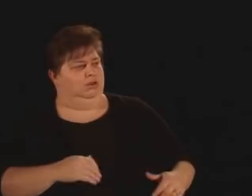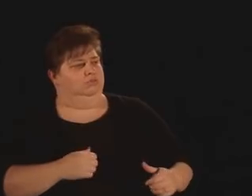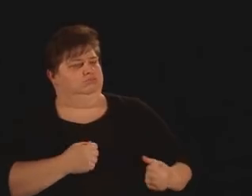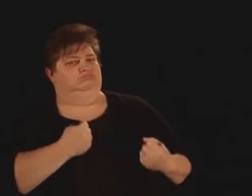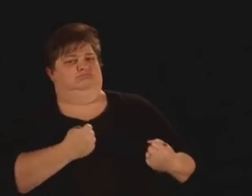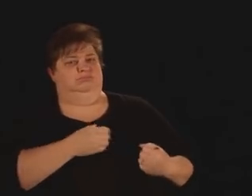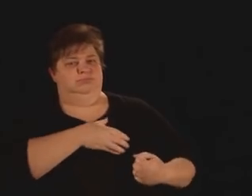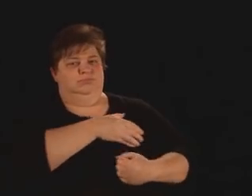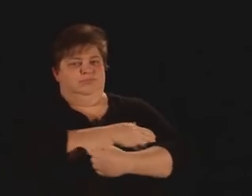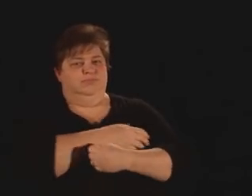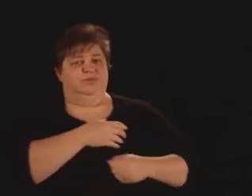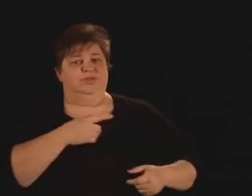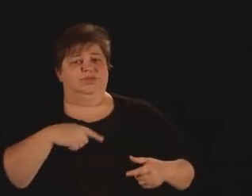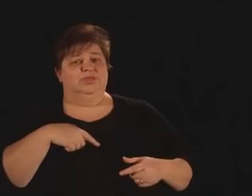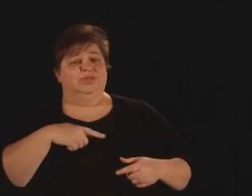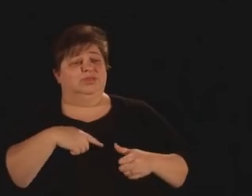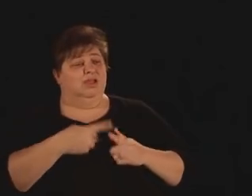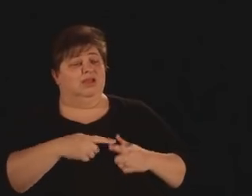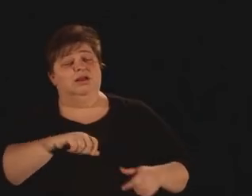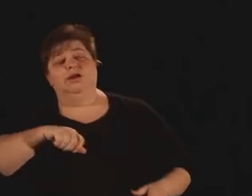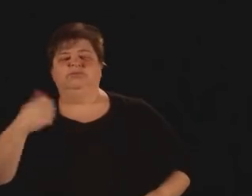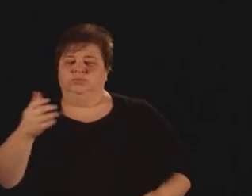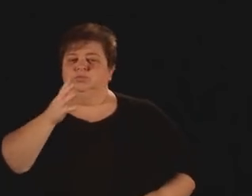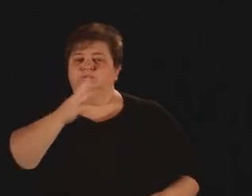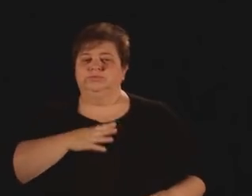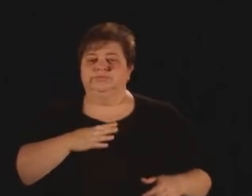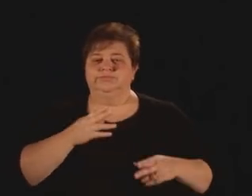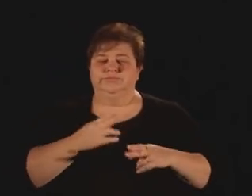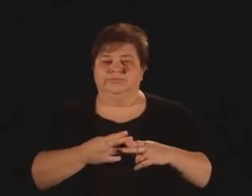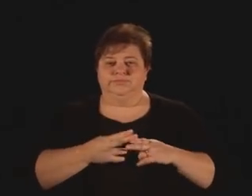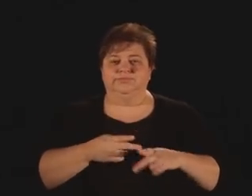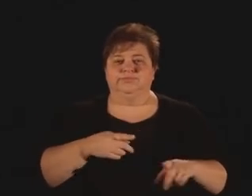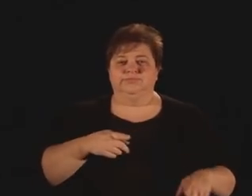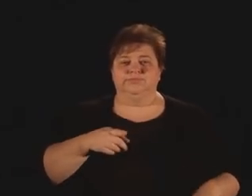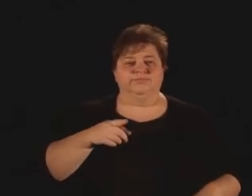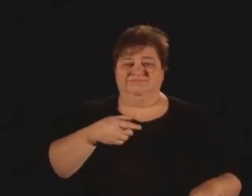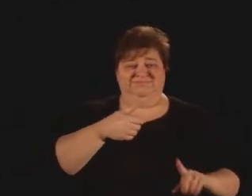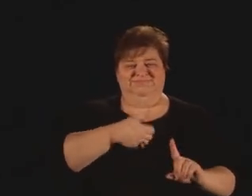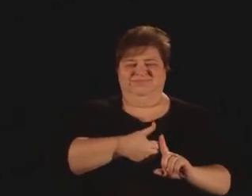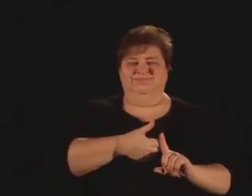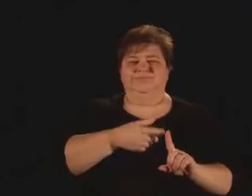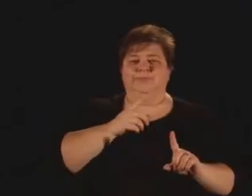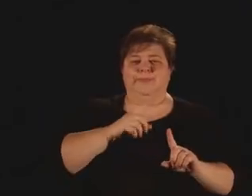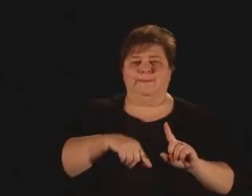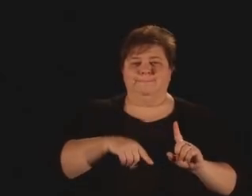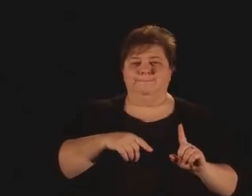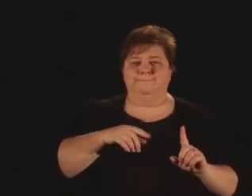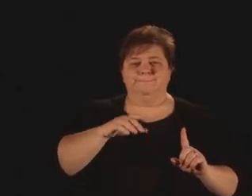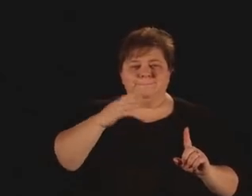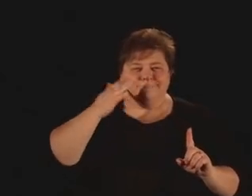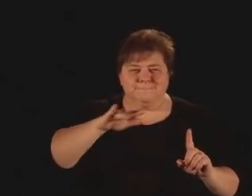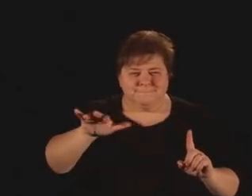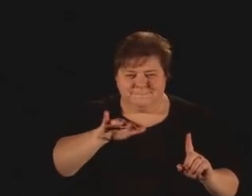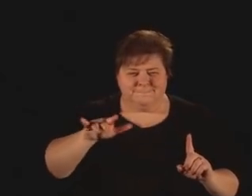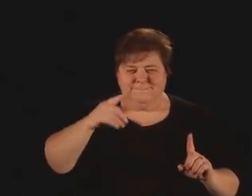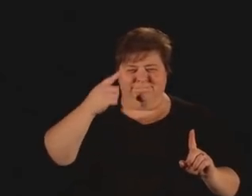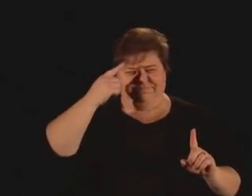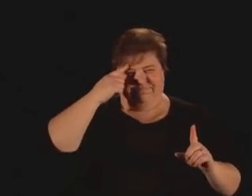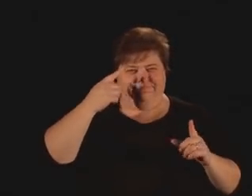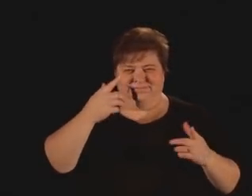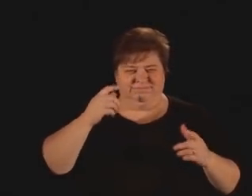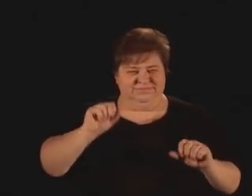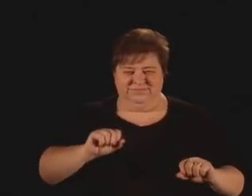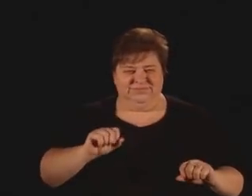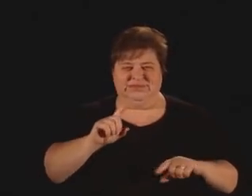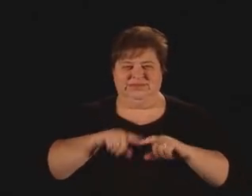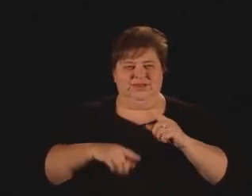And then there's Donna. Due to her inability to spell well, she used to worry about her intellectual ability to succeed in graduate